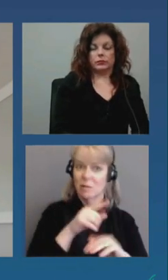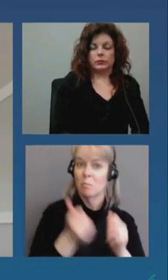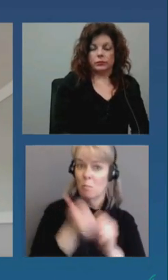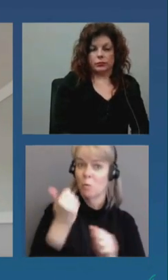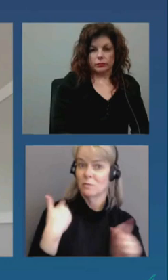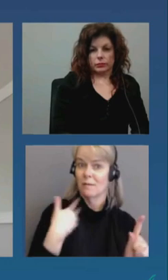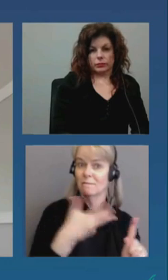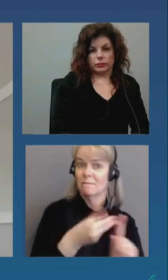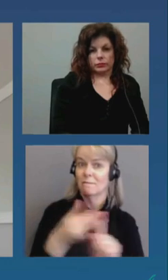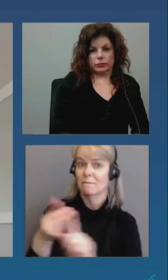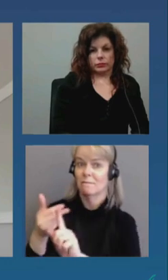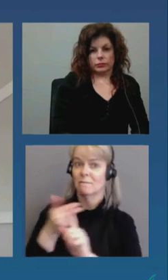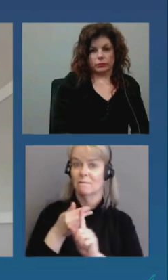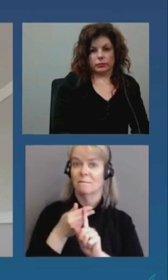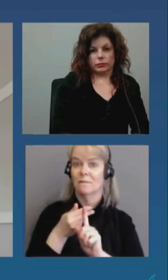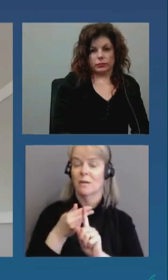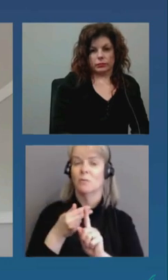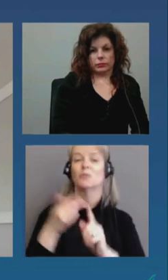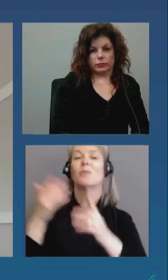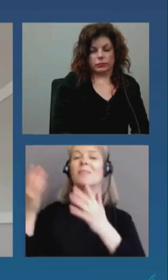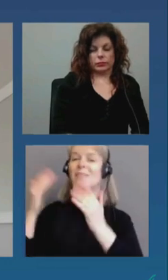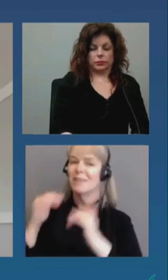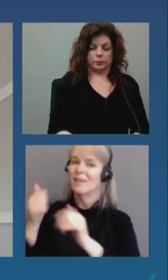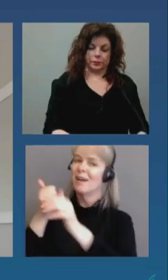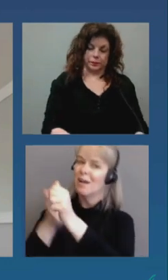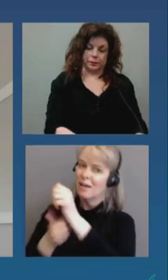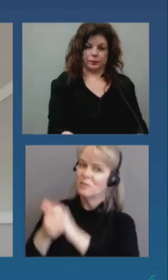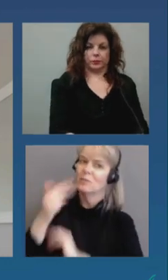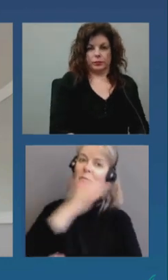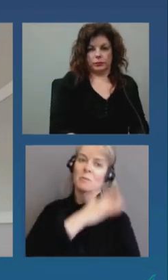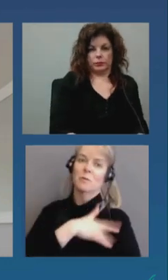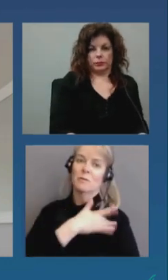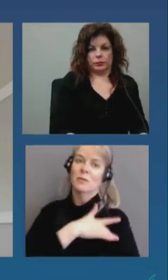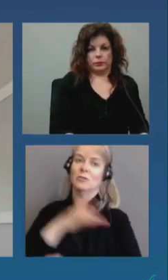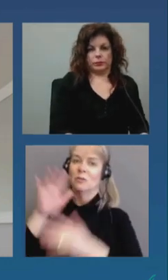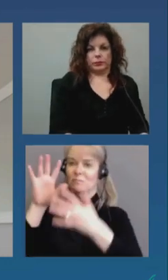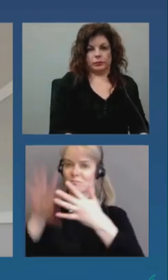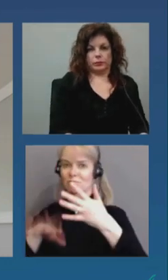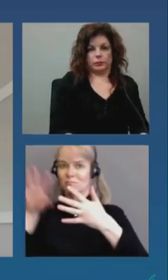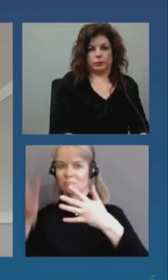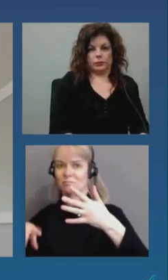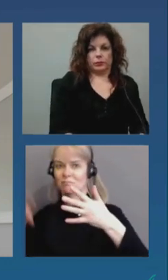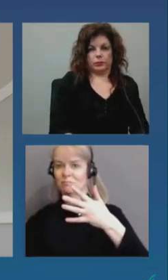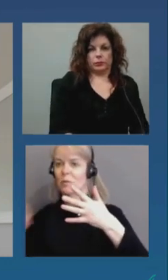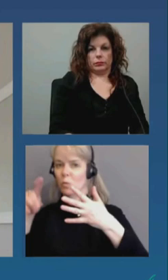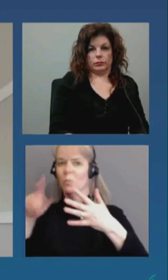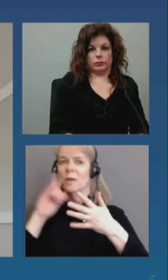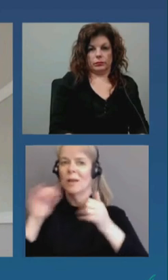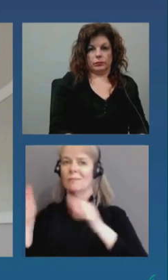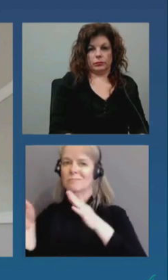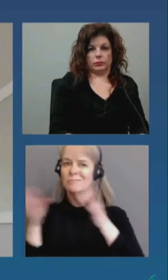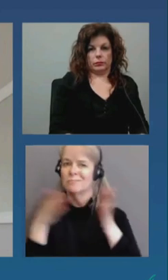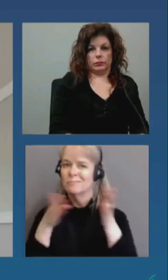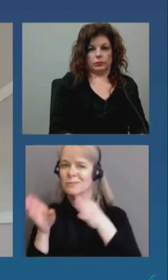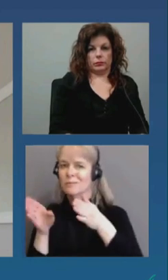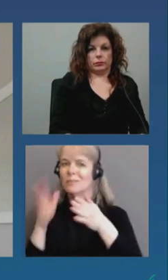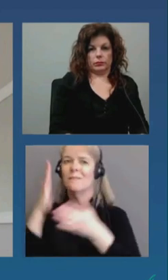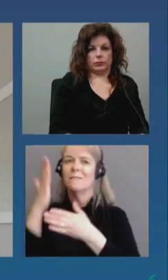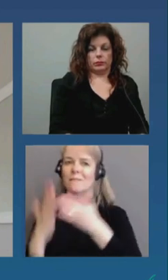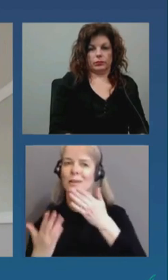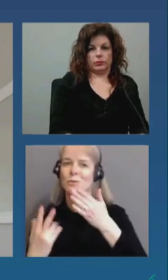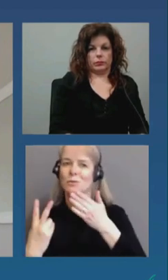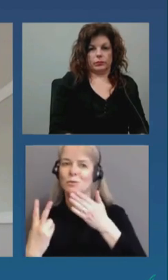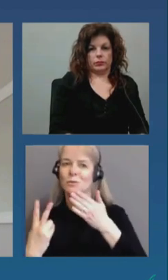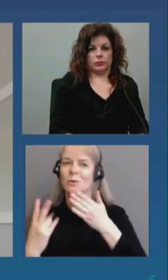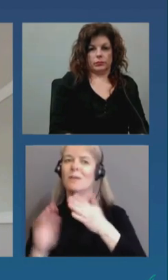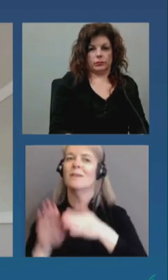framework to turn to some of the other phase two populations and what we see is we need